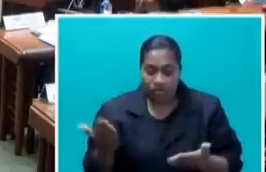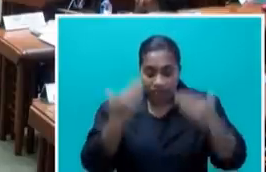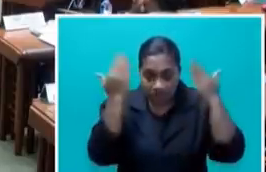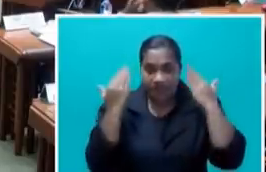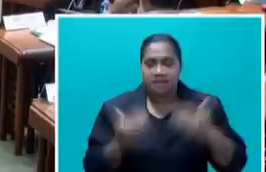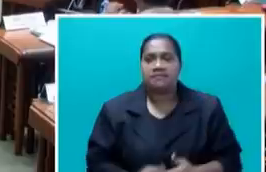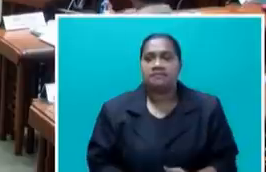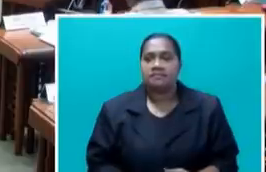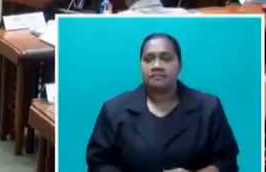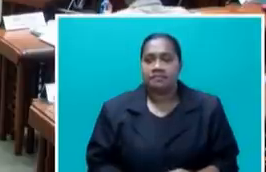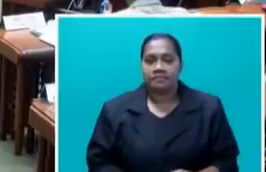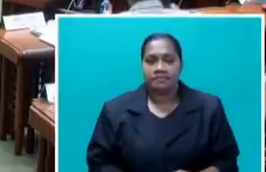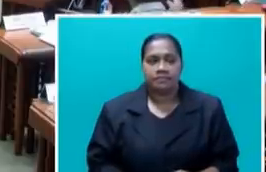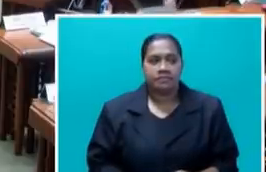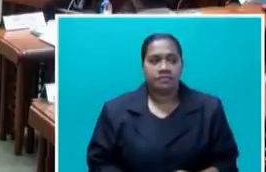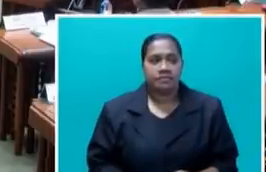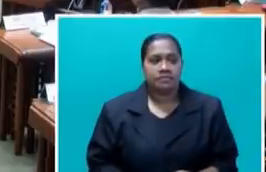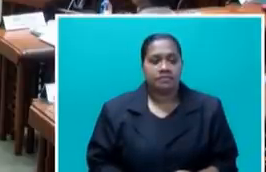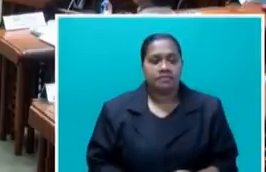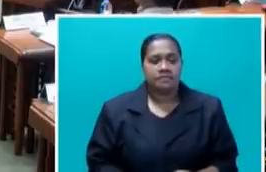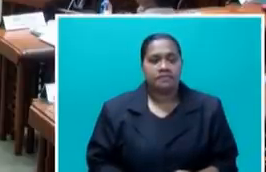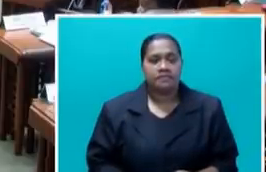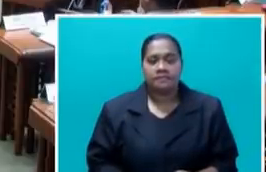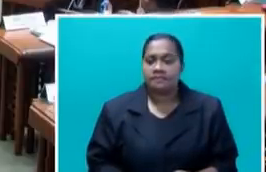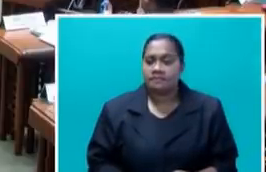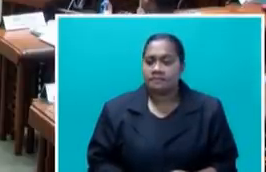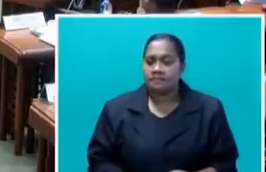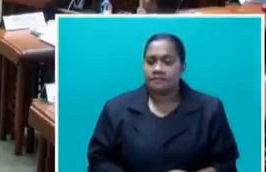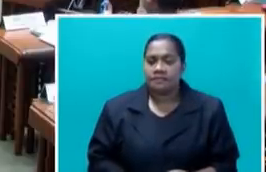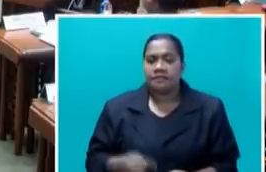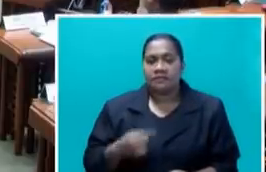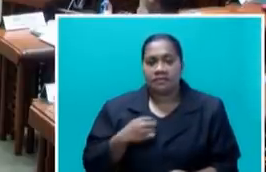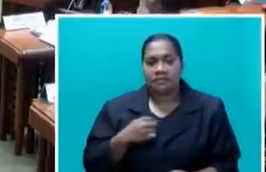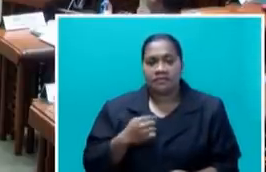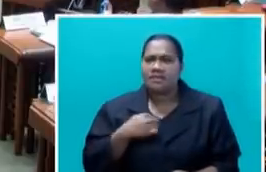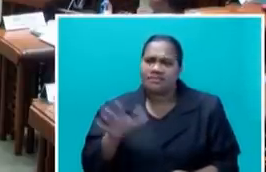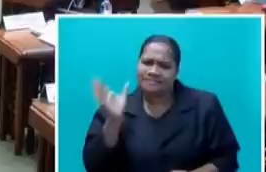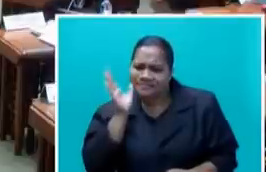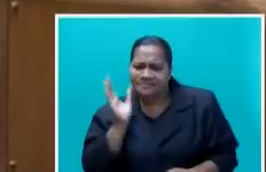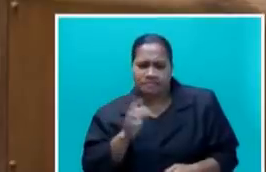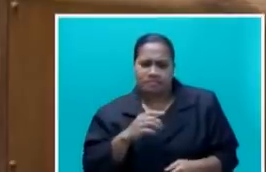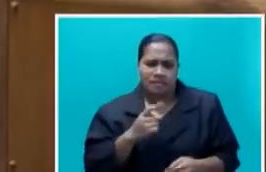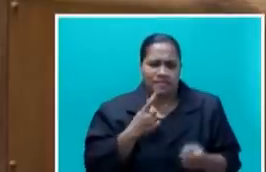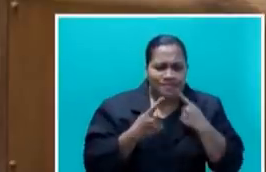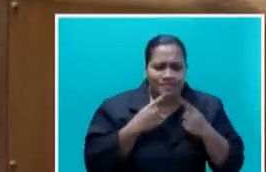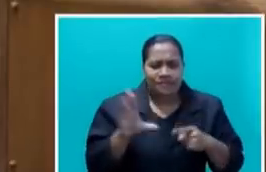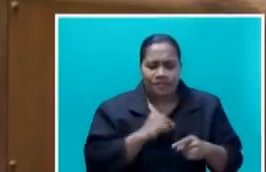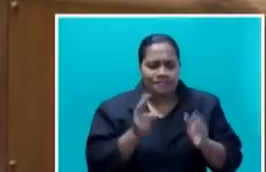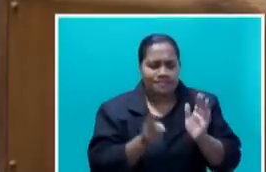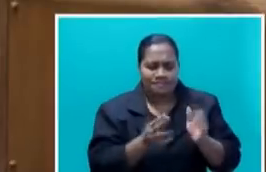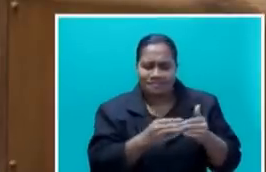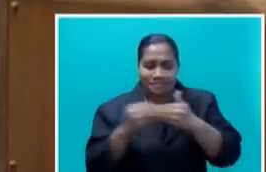And I hear the brief remark by the leader of NFP, Honourable Biman